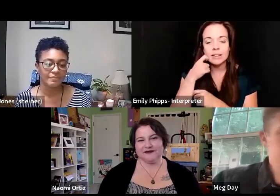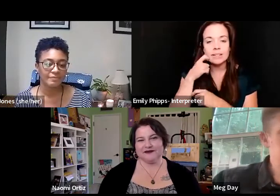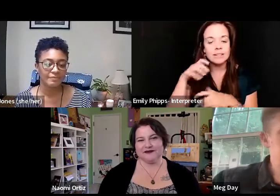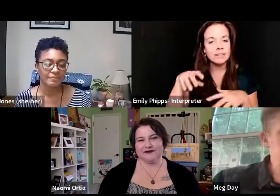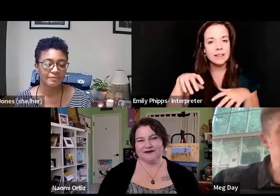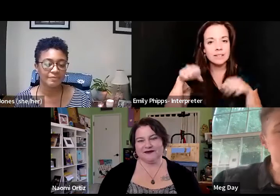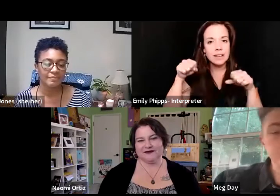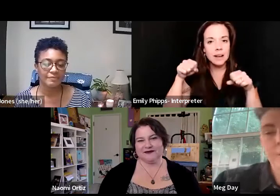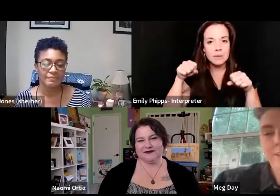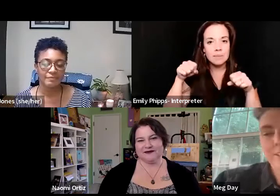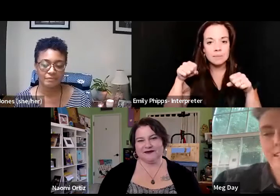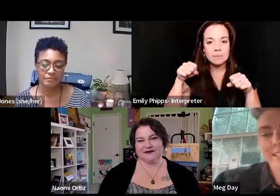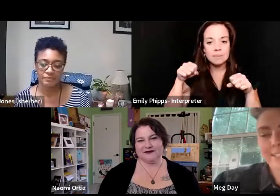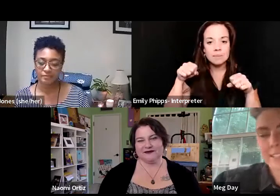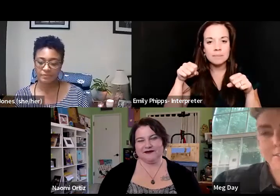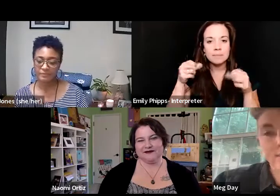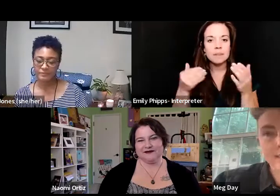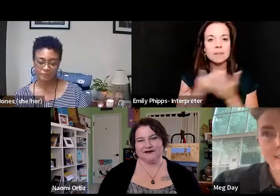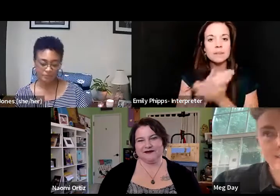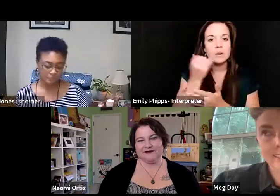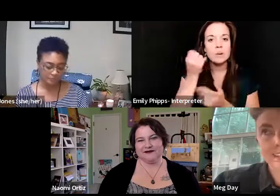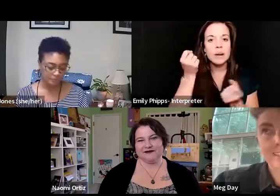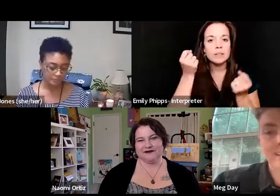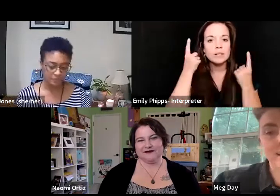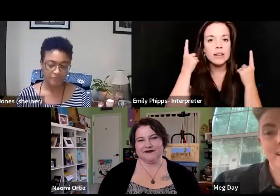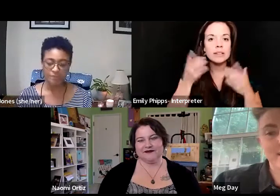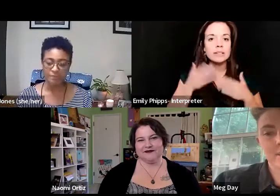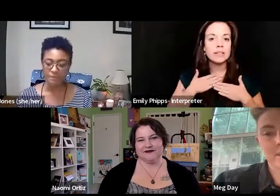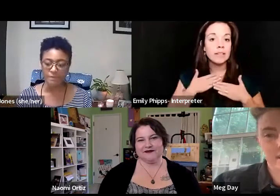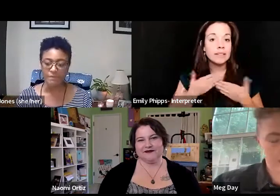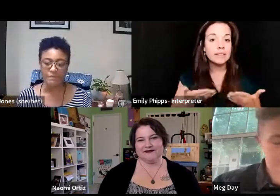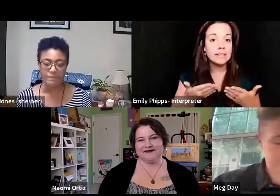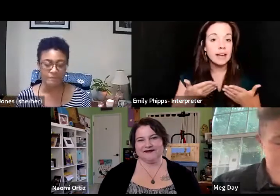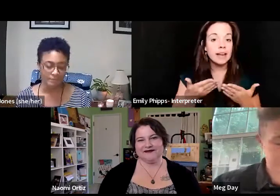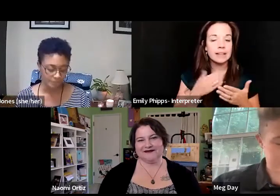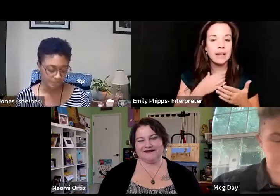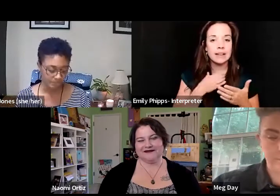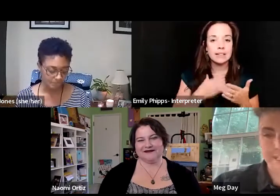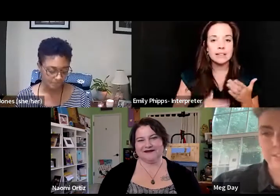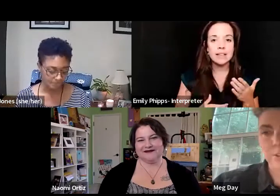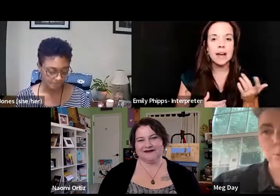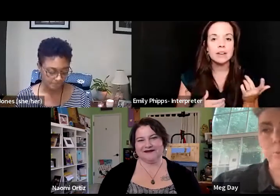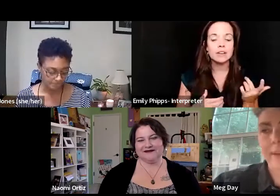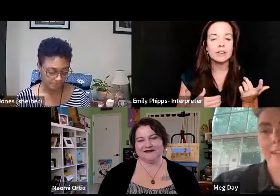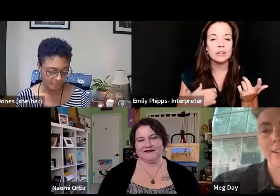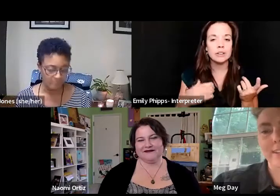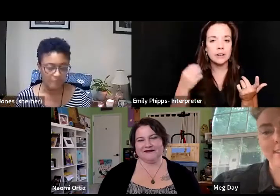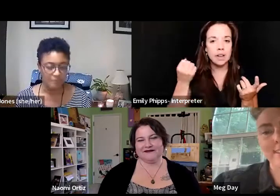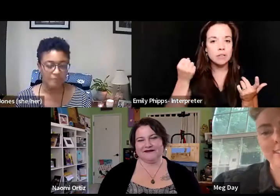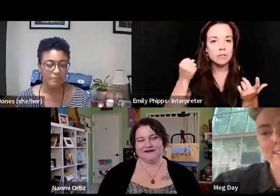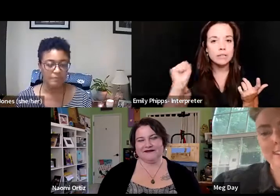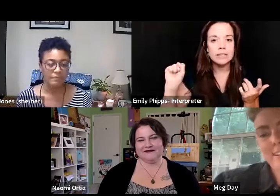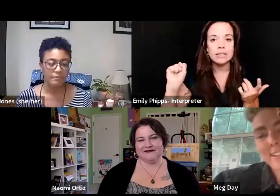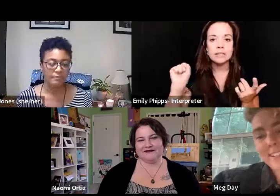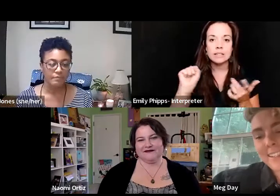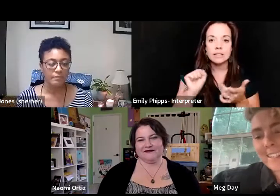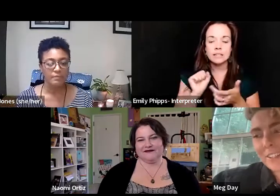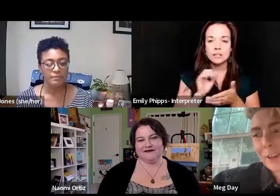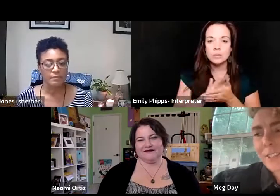new understandings of consent and desire and resist all paternings